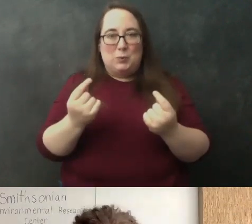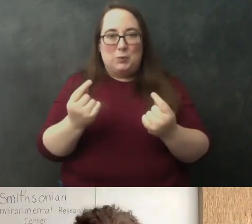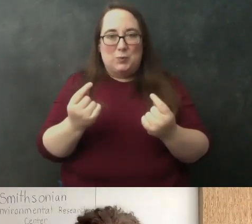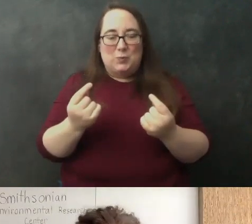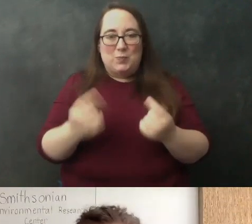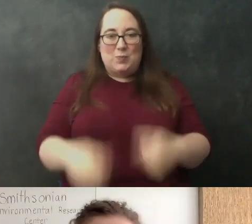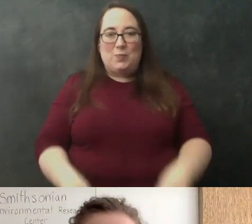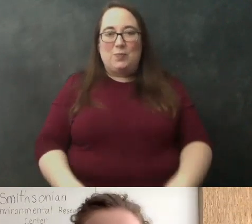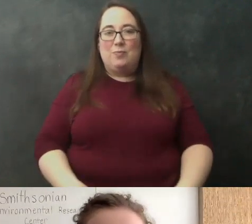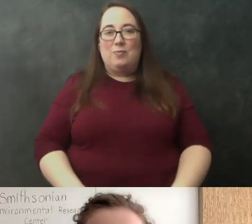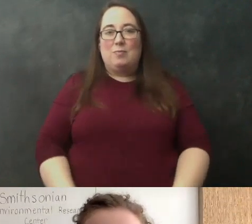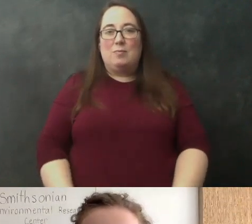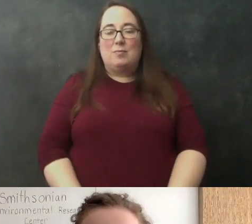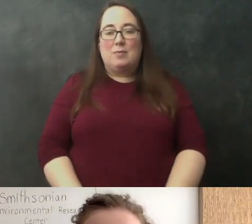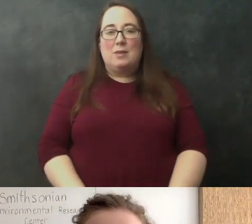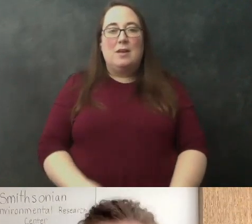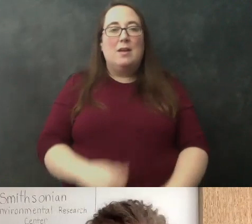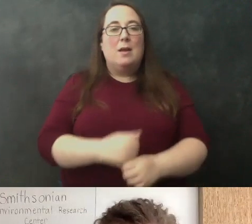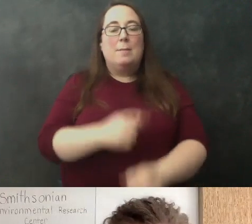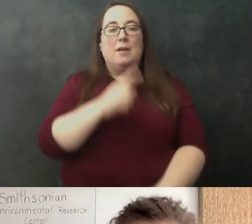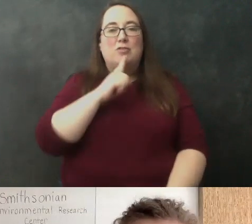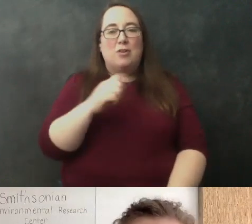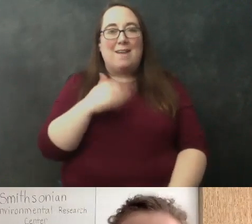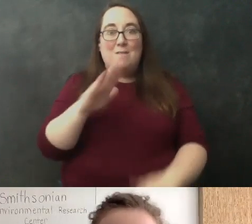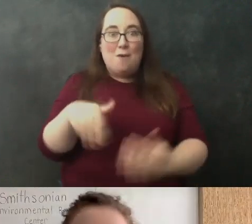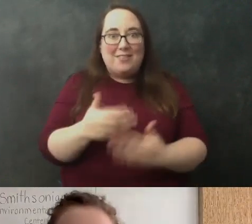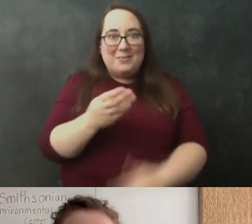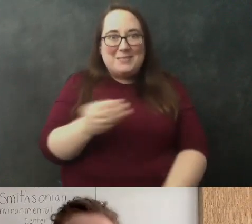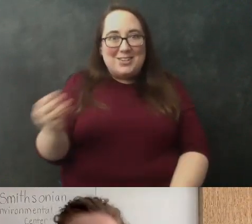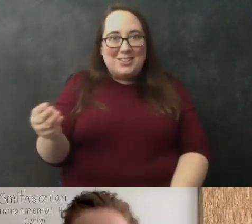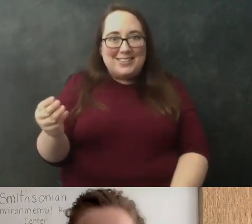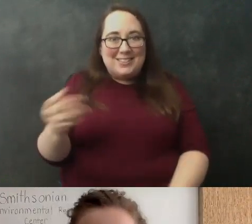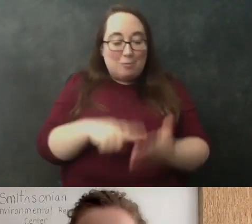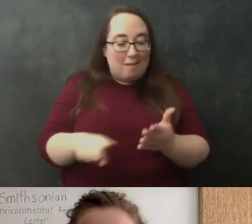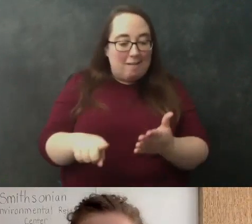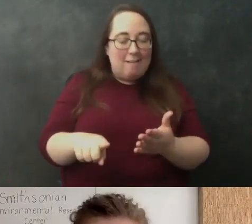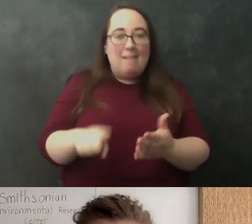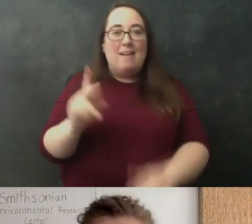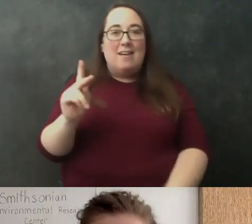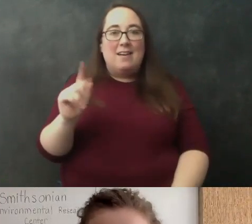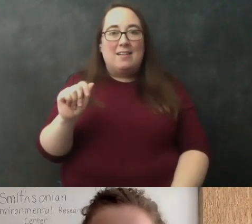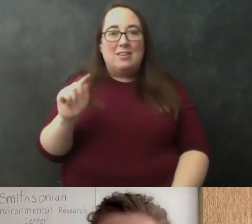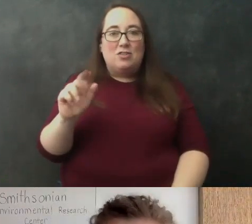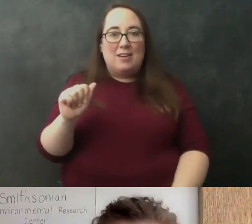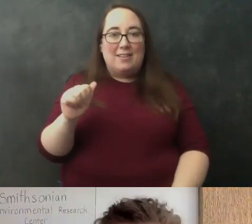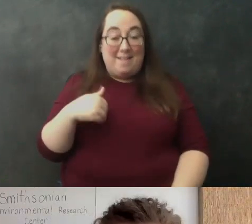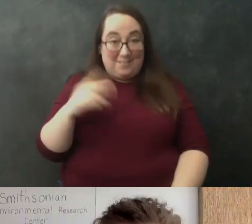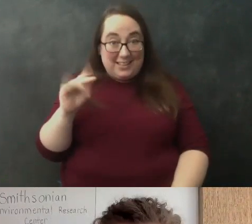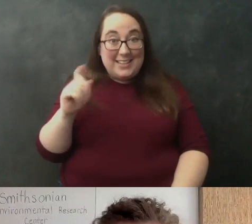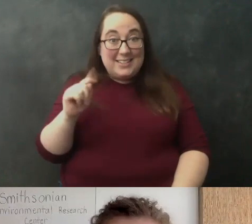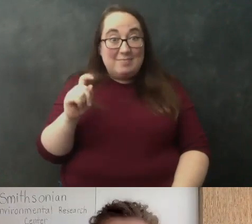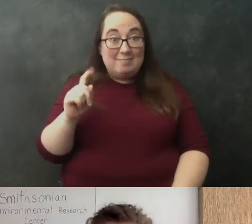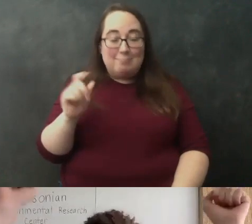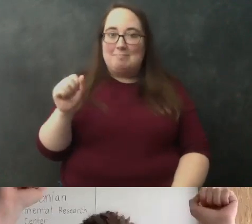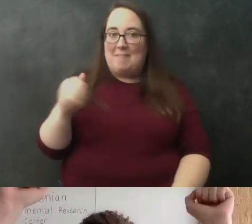get started is make sure you have all of the materials so katrina do you have your kit i got